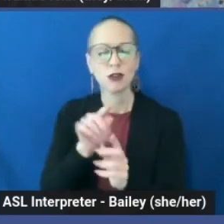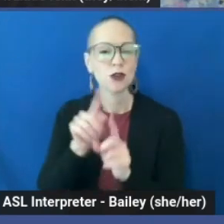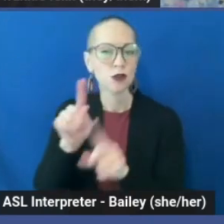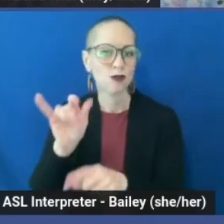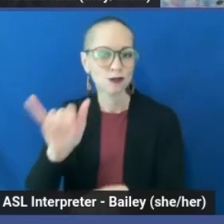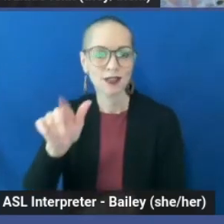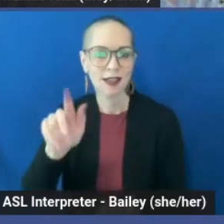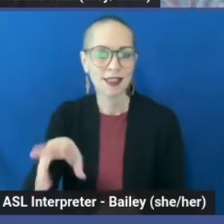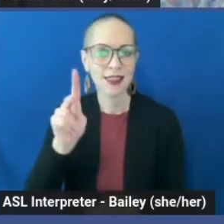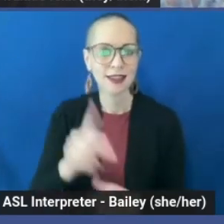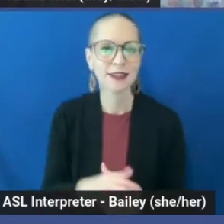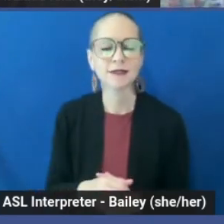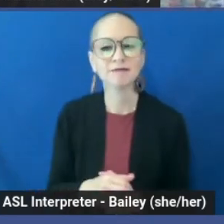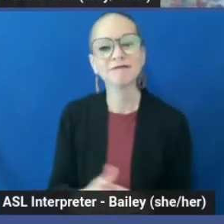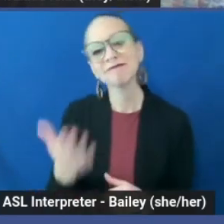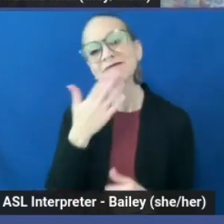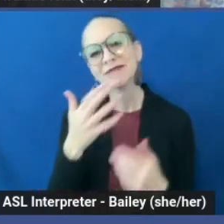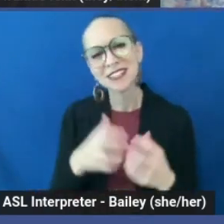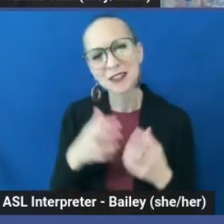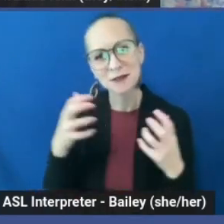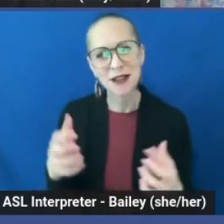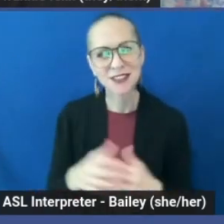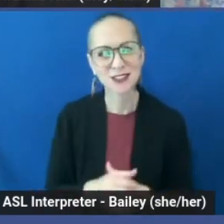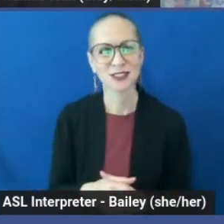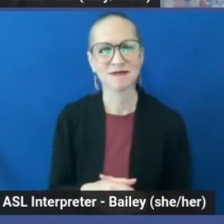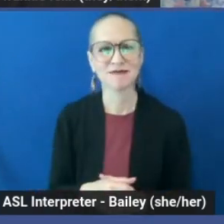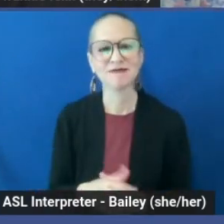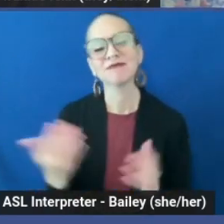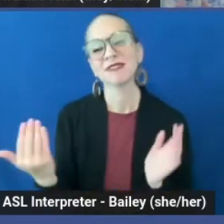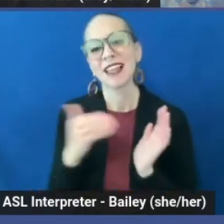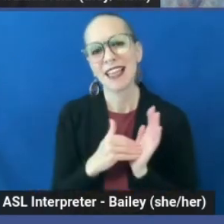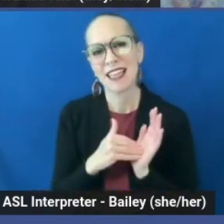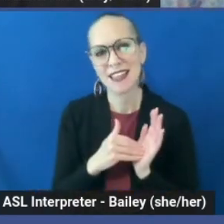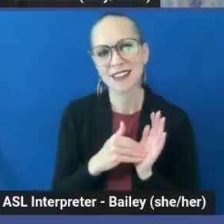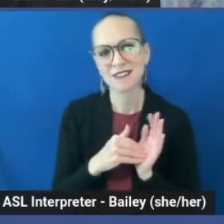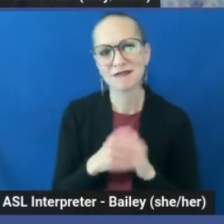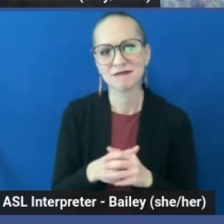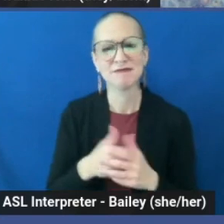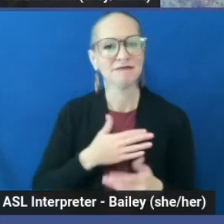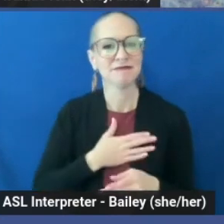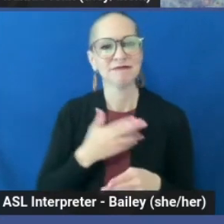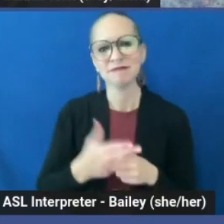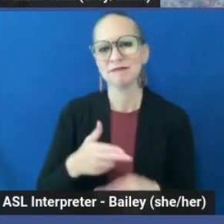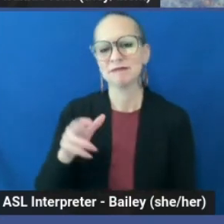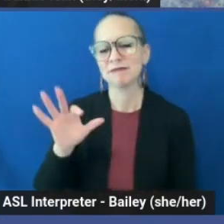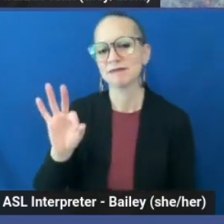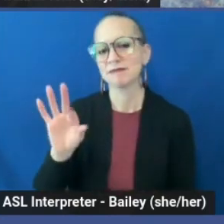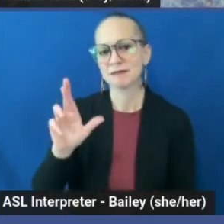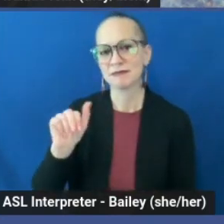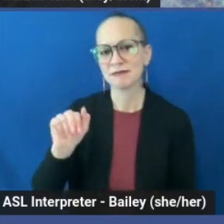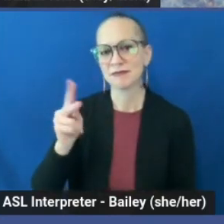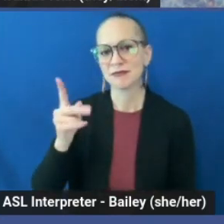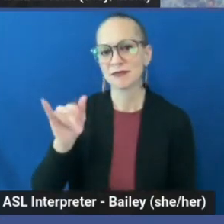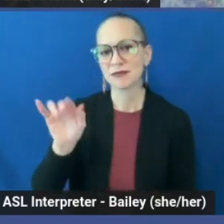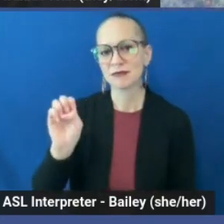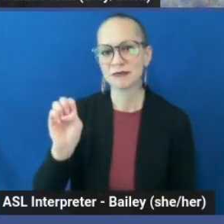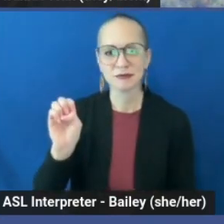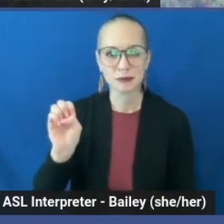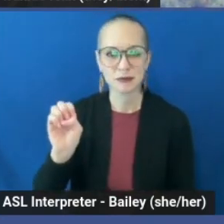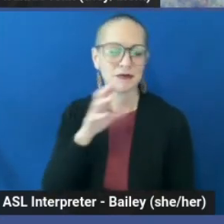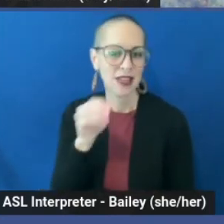link. Thank you very much. Again, my name is Frankie and